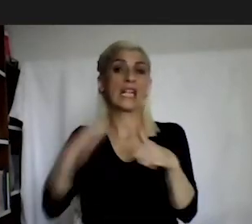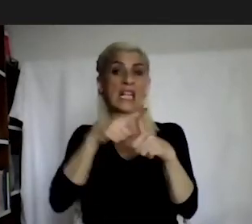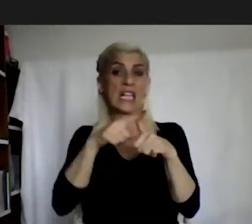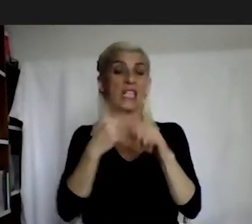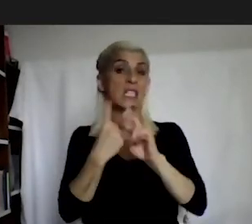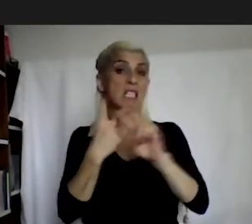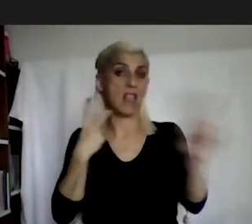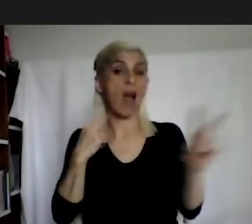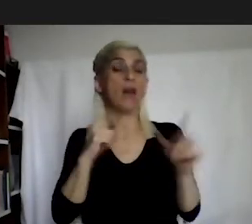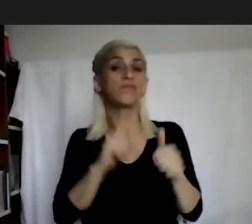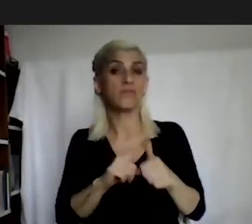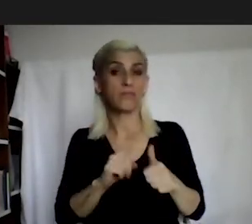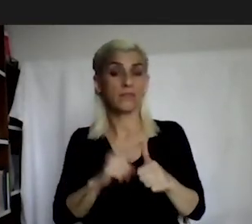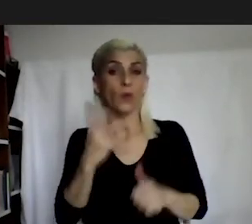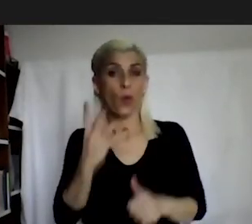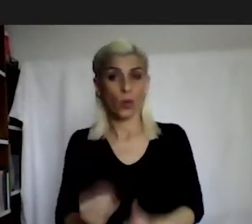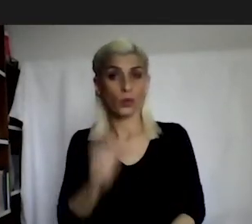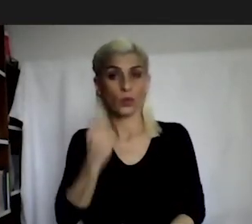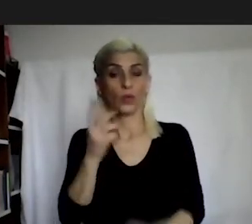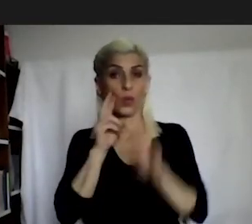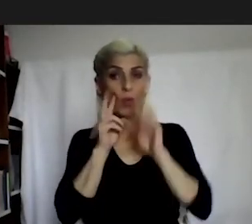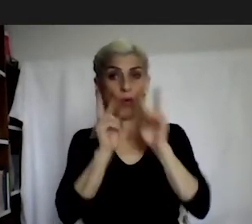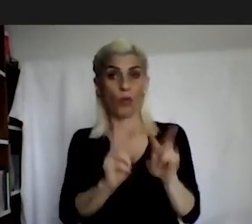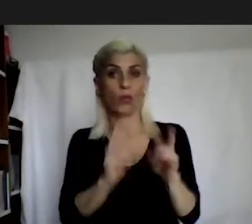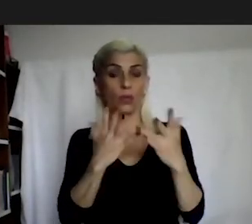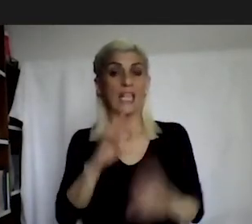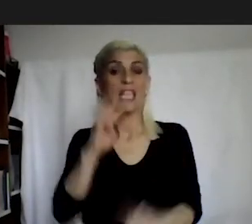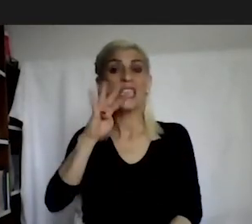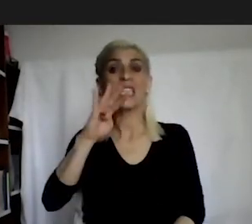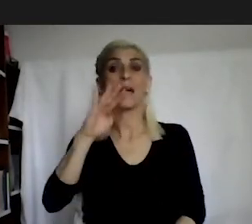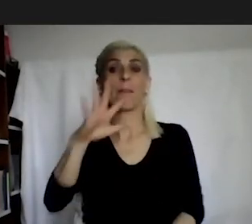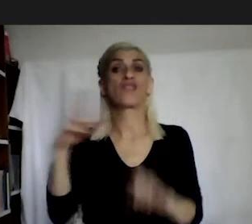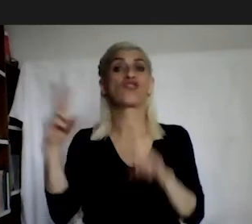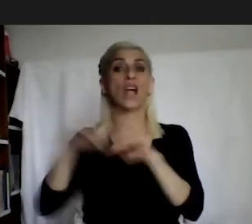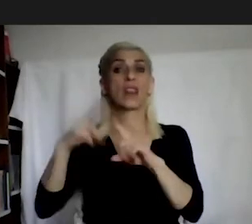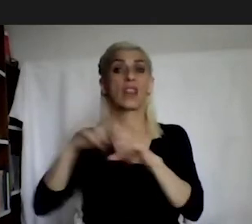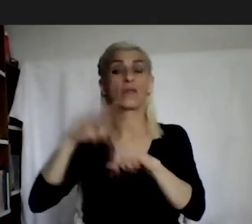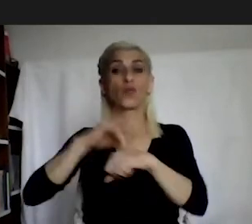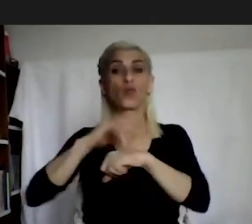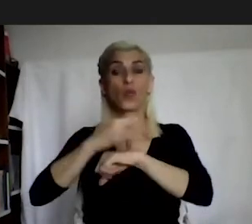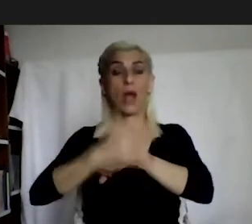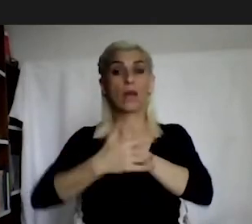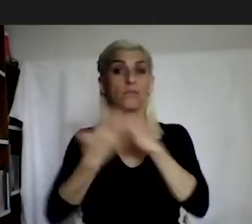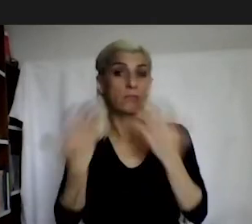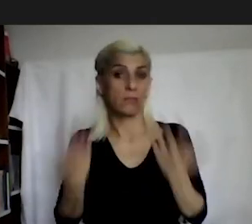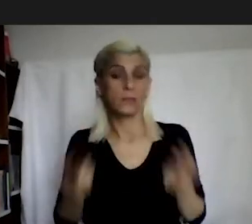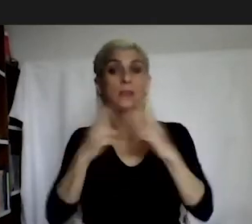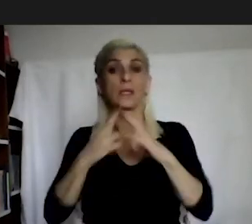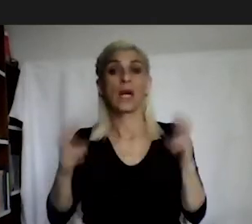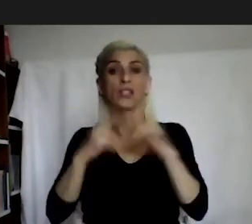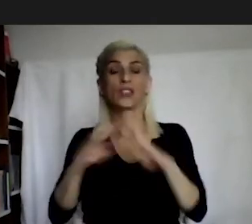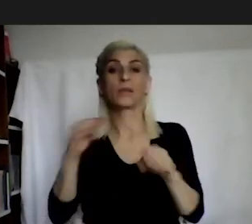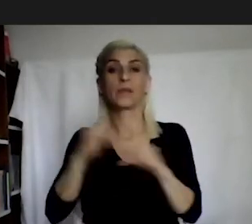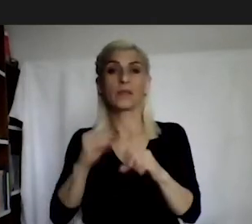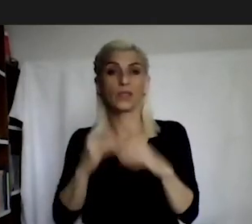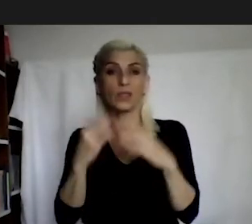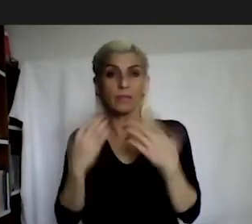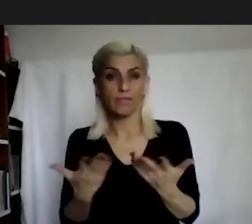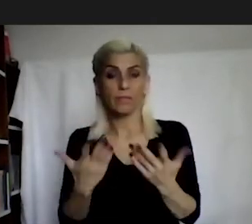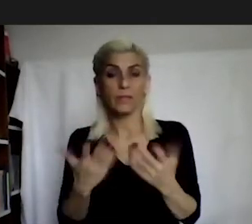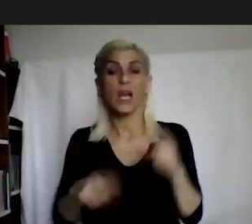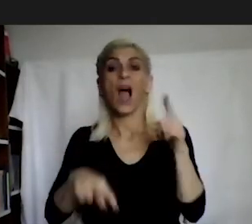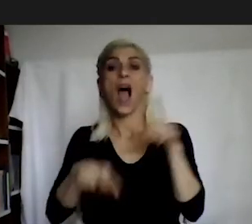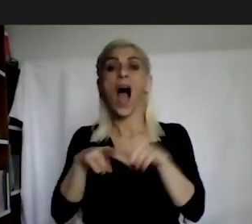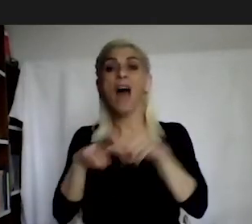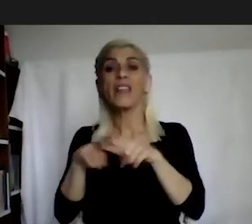the for most important codes among the 45 countries. Antisemitism ranks the